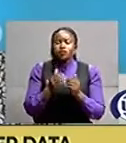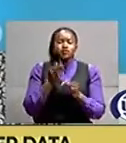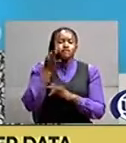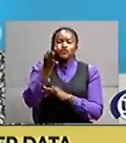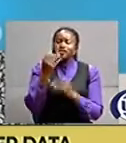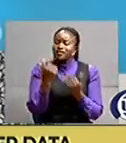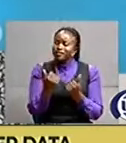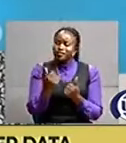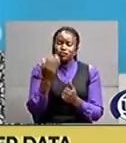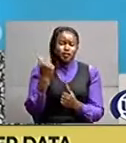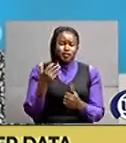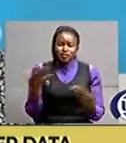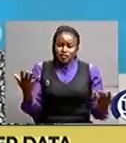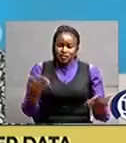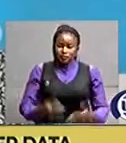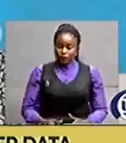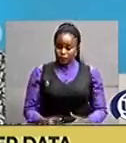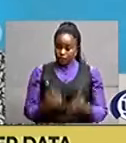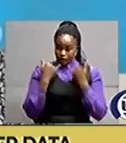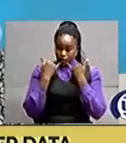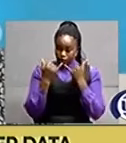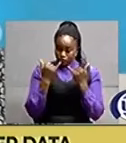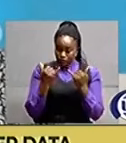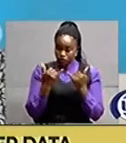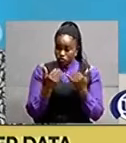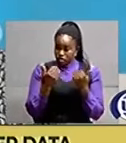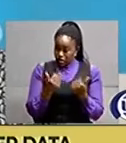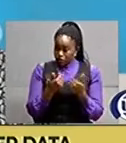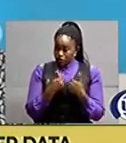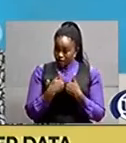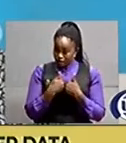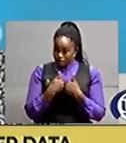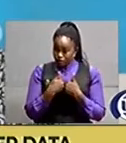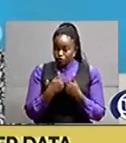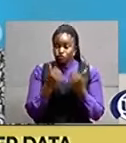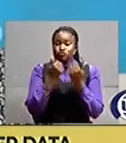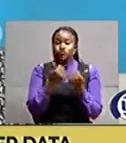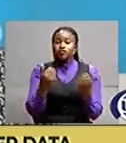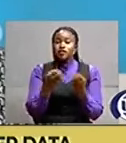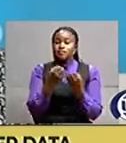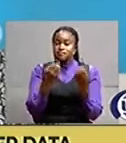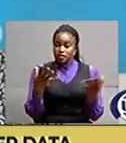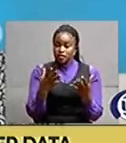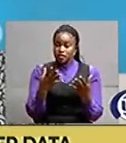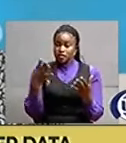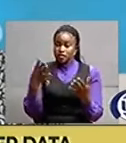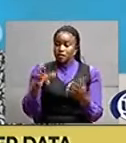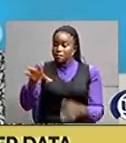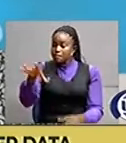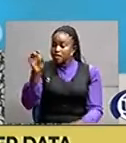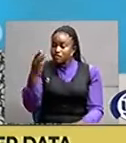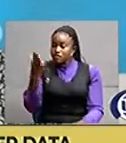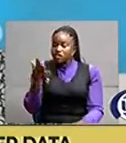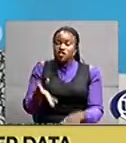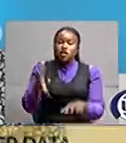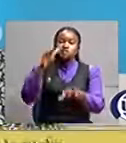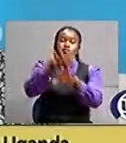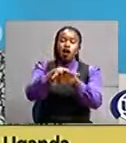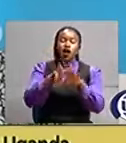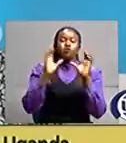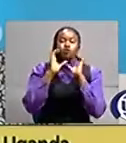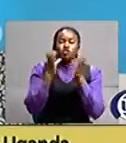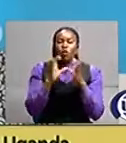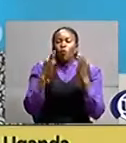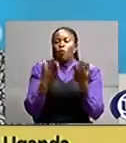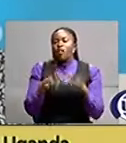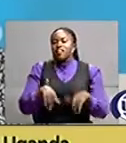Information that we have is that a number of children have been reintegrated or are living in different forms of care and that